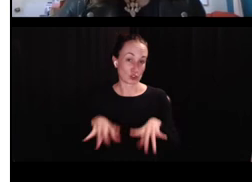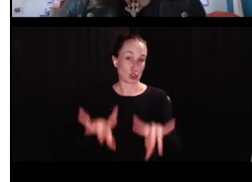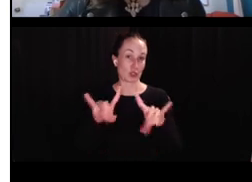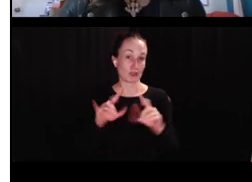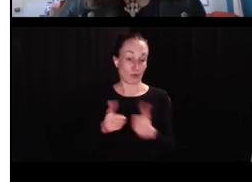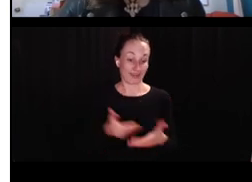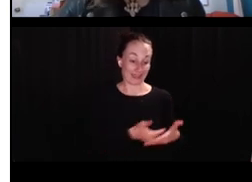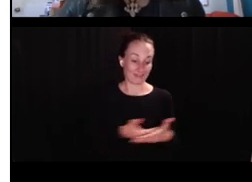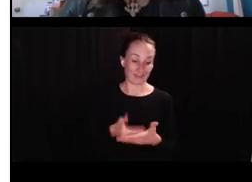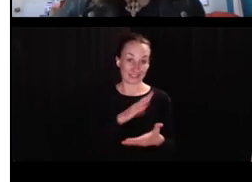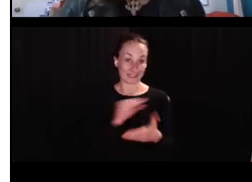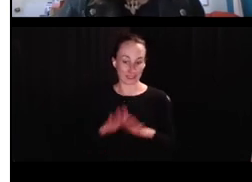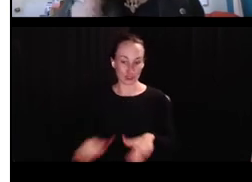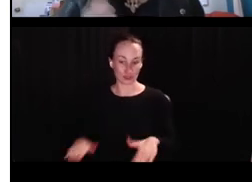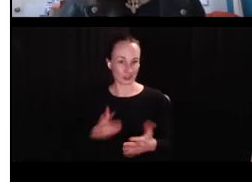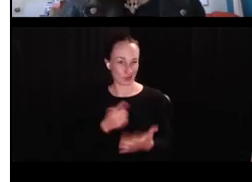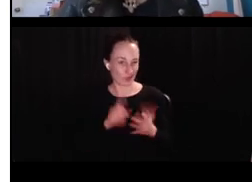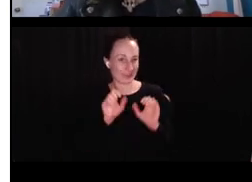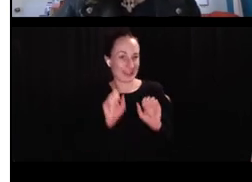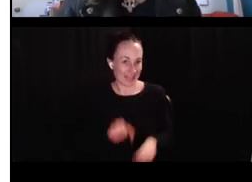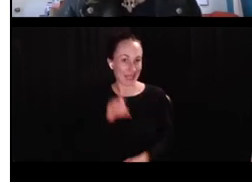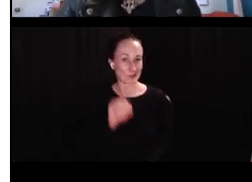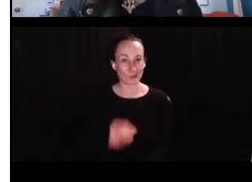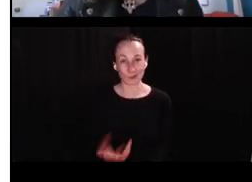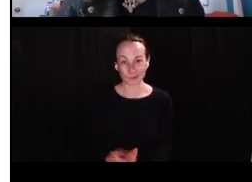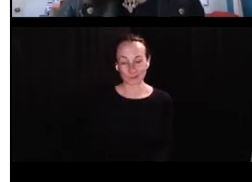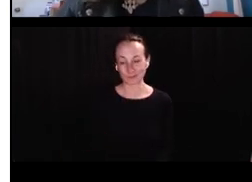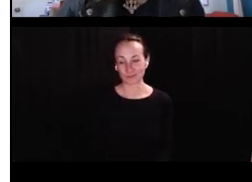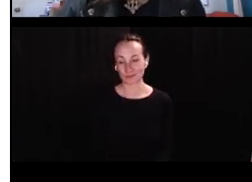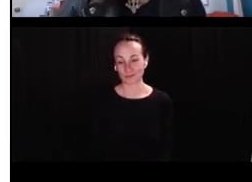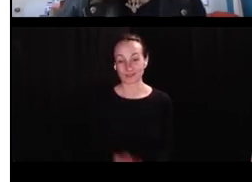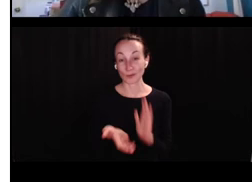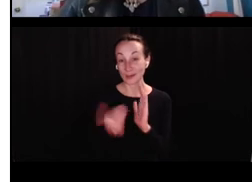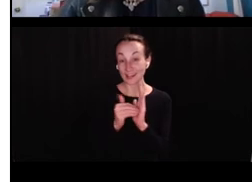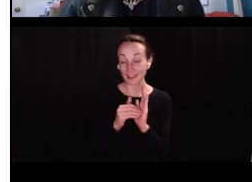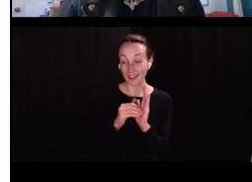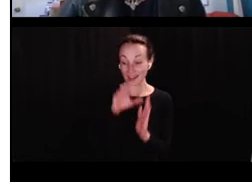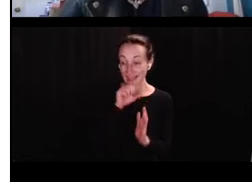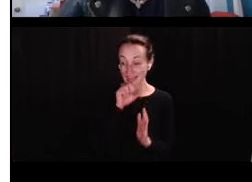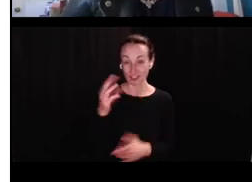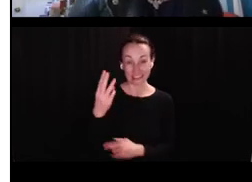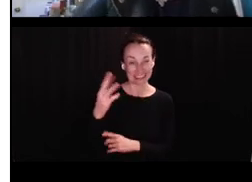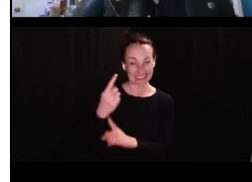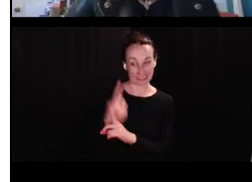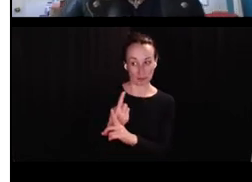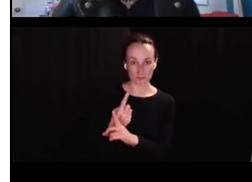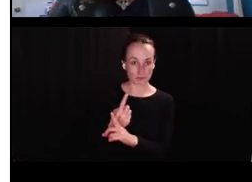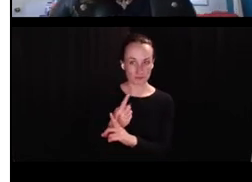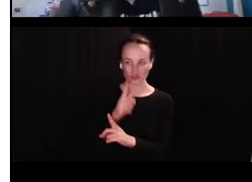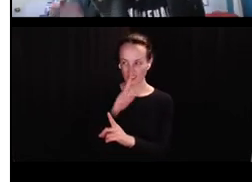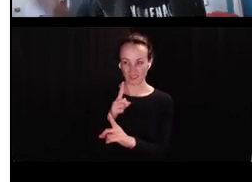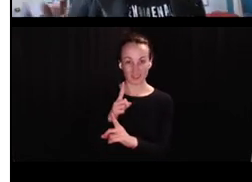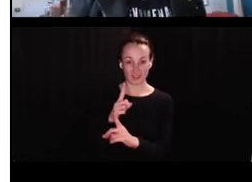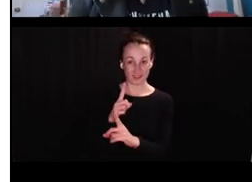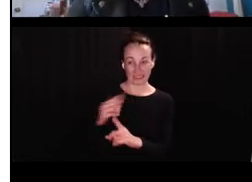of English, uh, English learning infants and children and what they're able to do. And, um, so